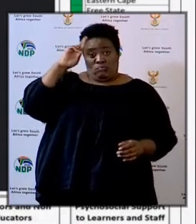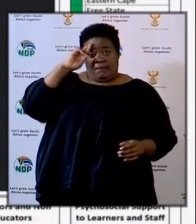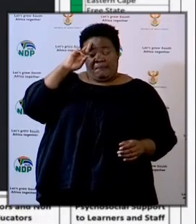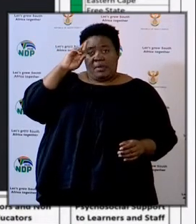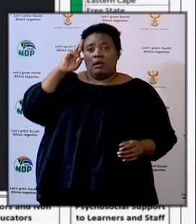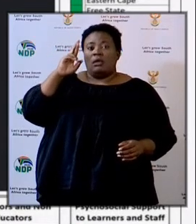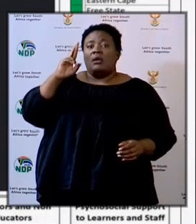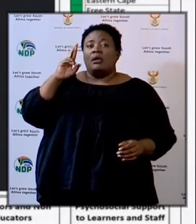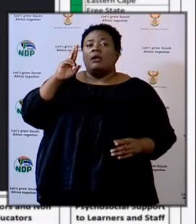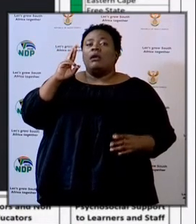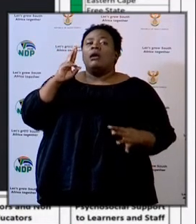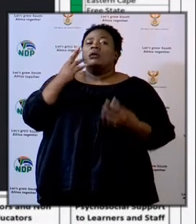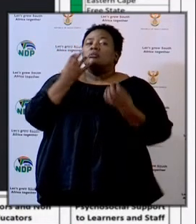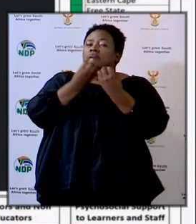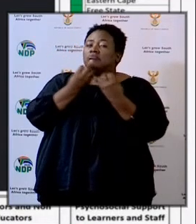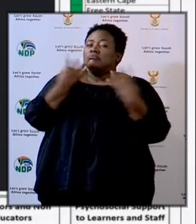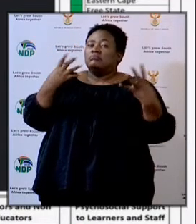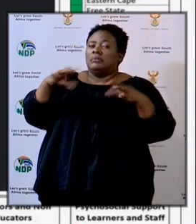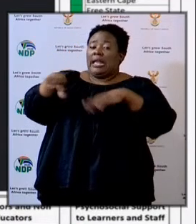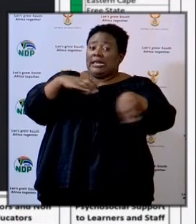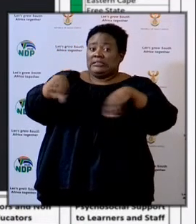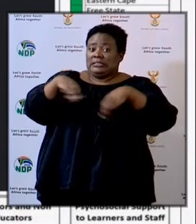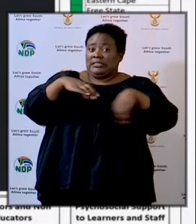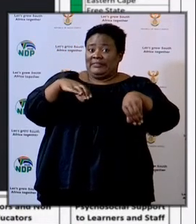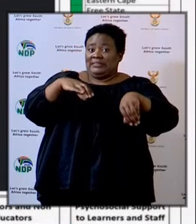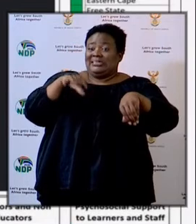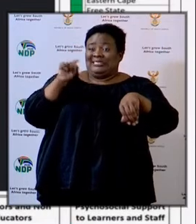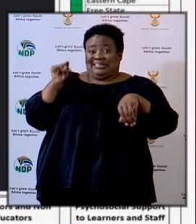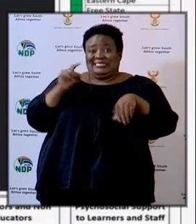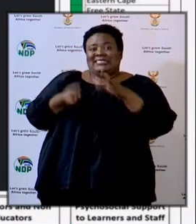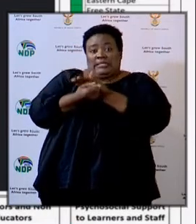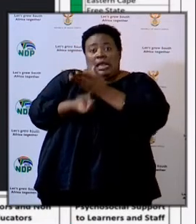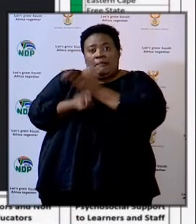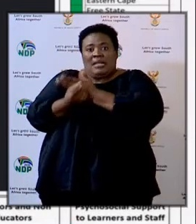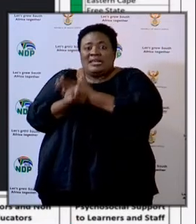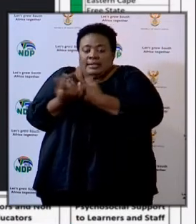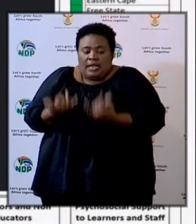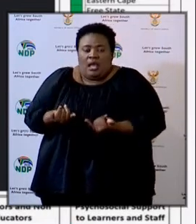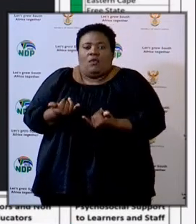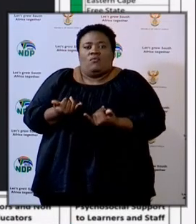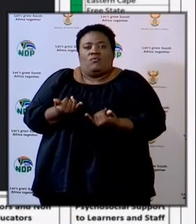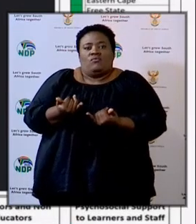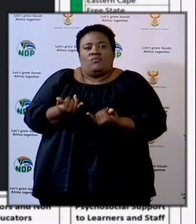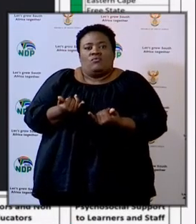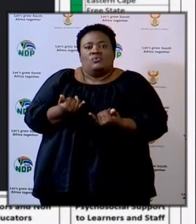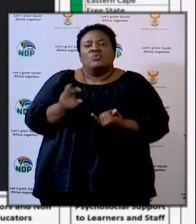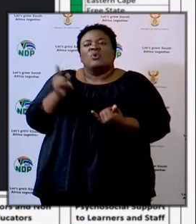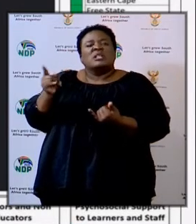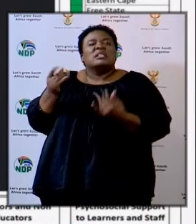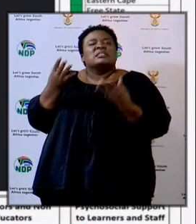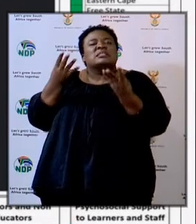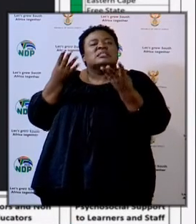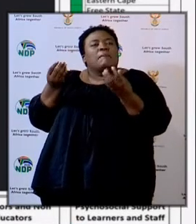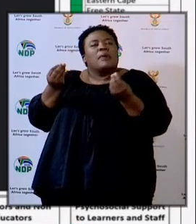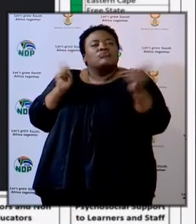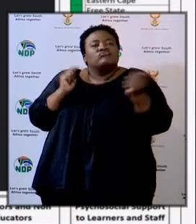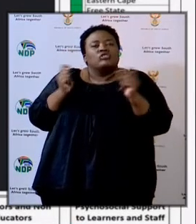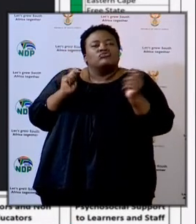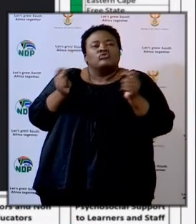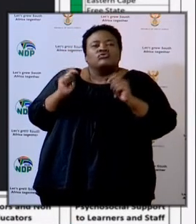lots of activity is taking place as we speak. These numbers change like,